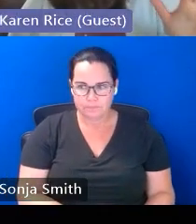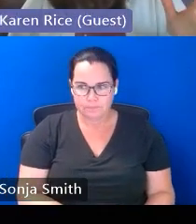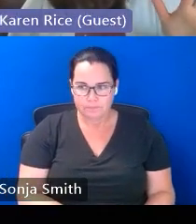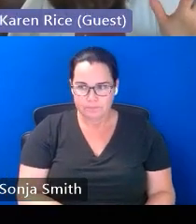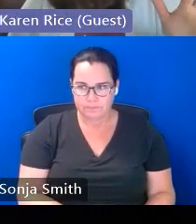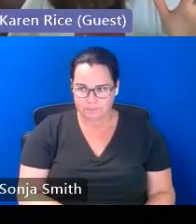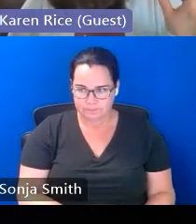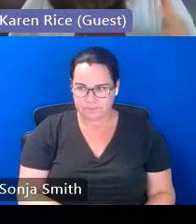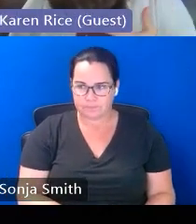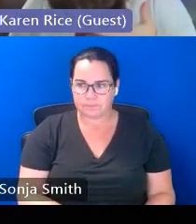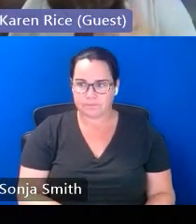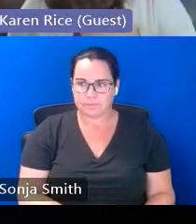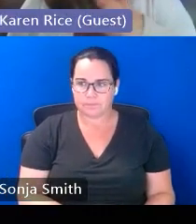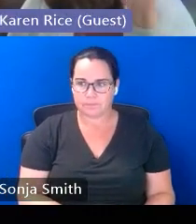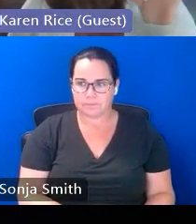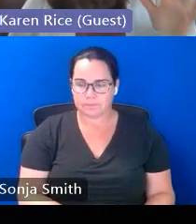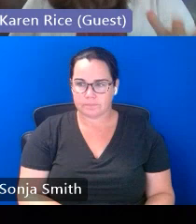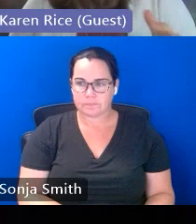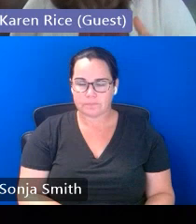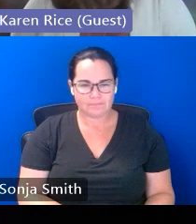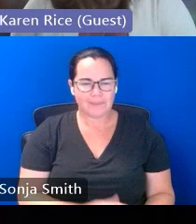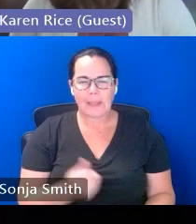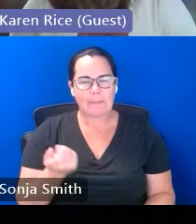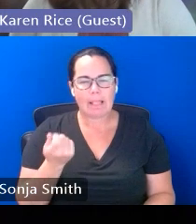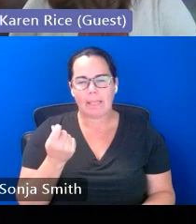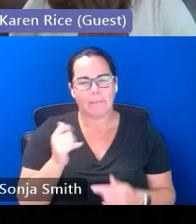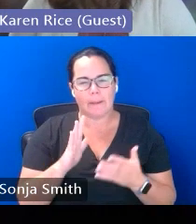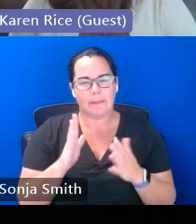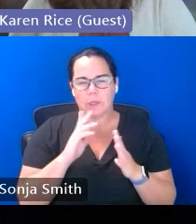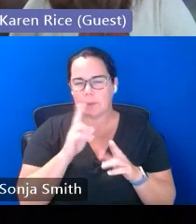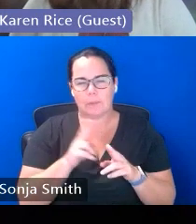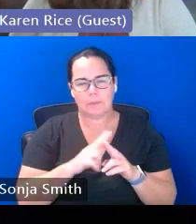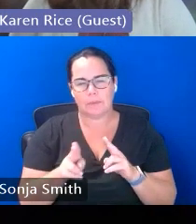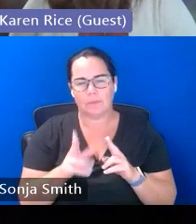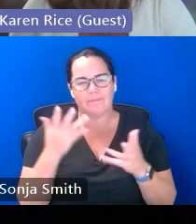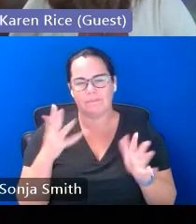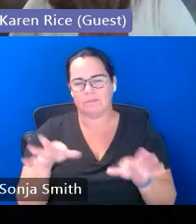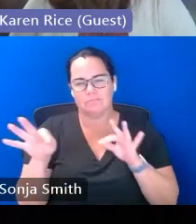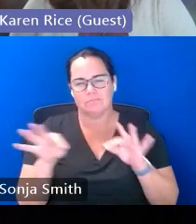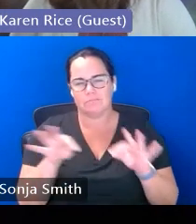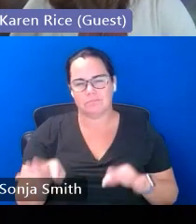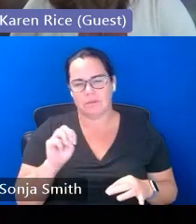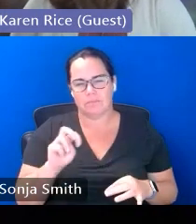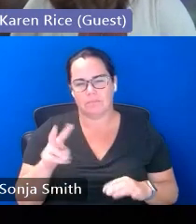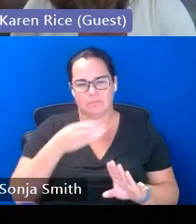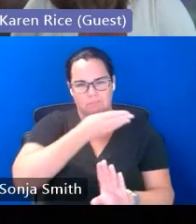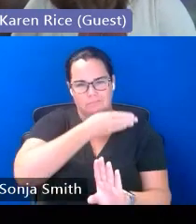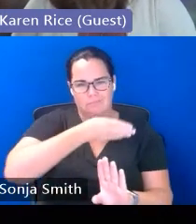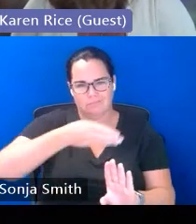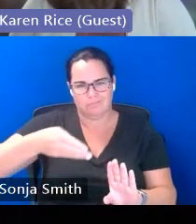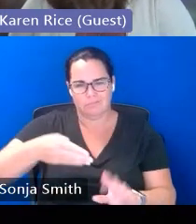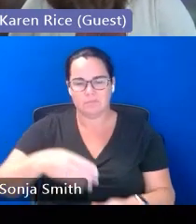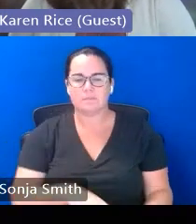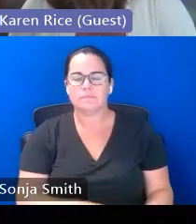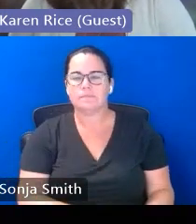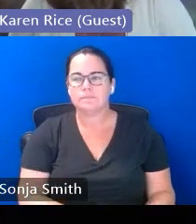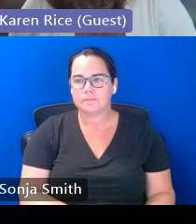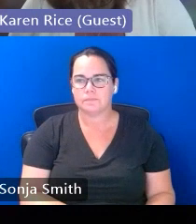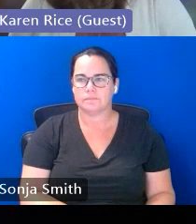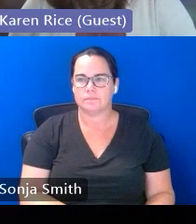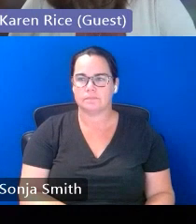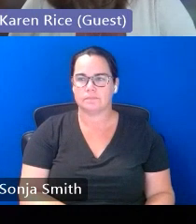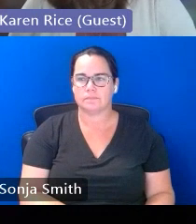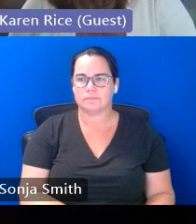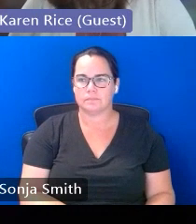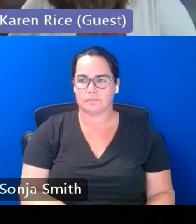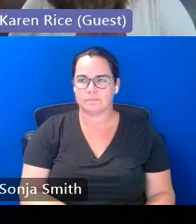and so i'm going to kind of skip over this because we've talked through mckinney-vento already in our time together over the last month or so but